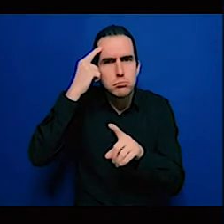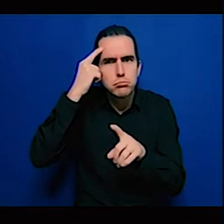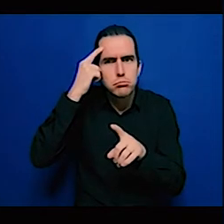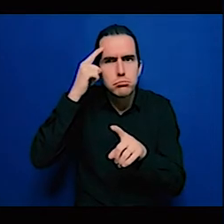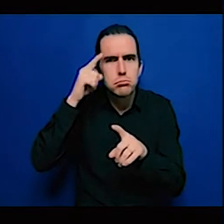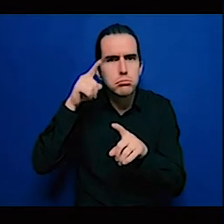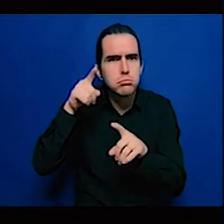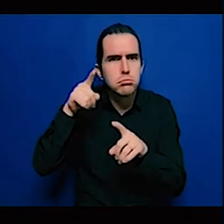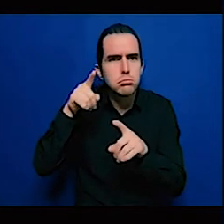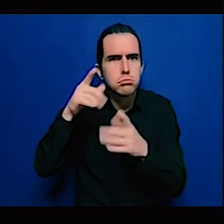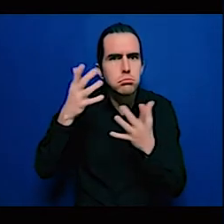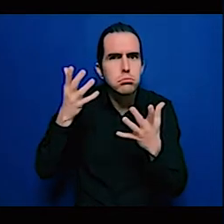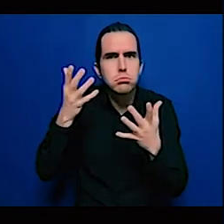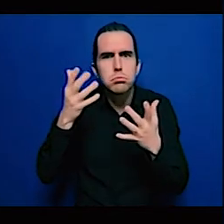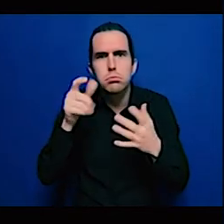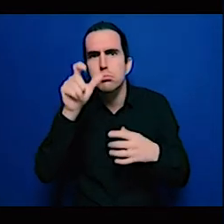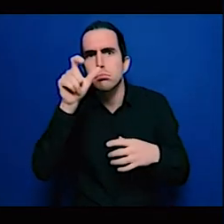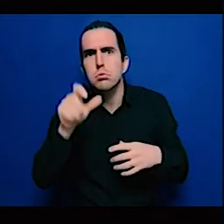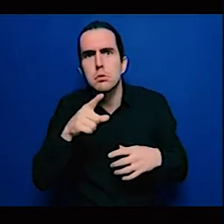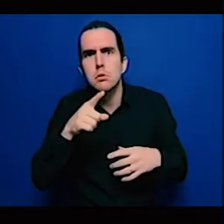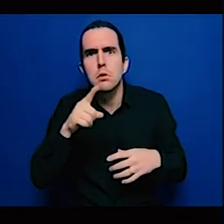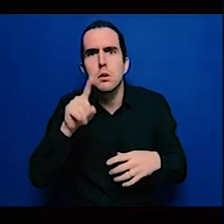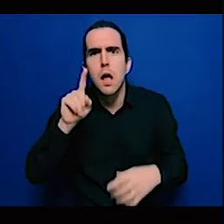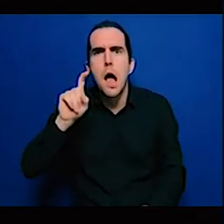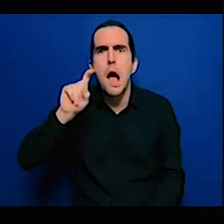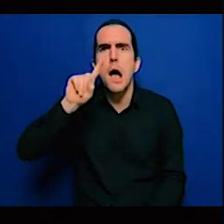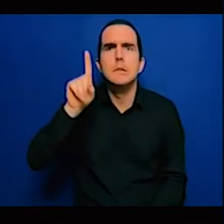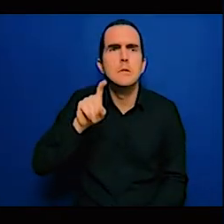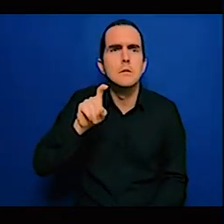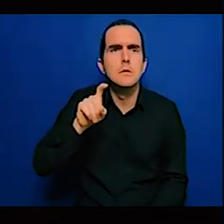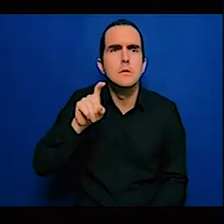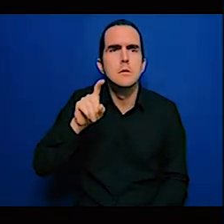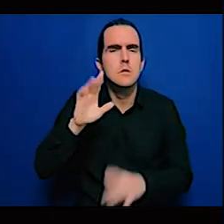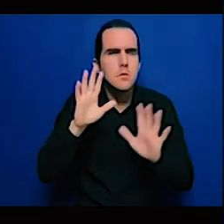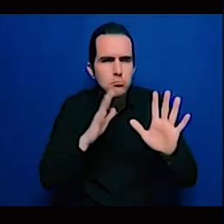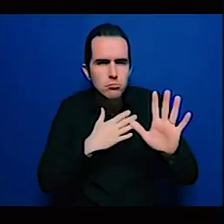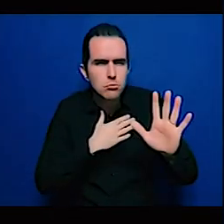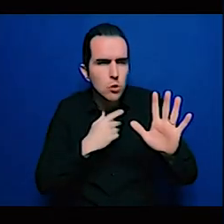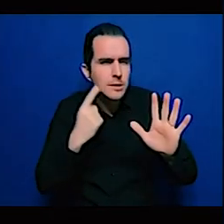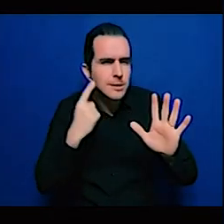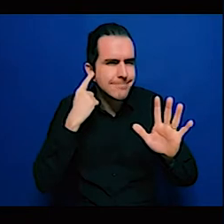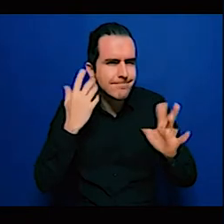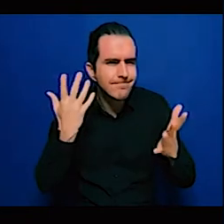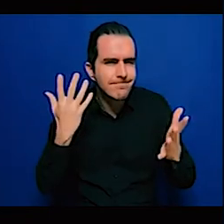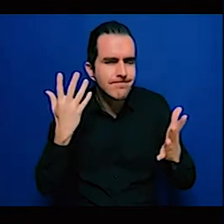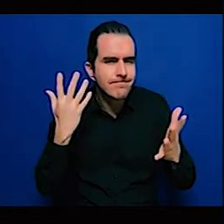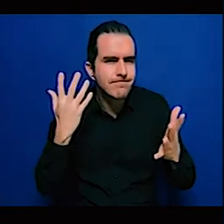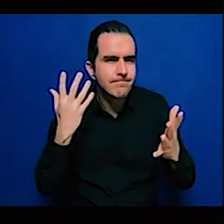sorry but the sound quality is very poor it's difficult to interpret